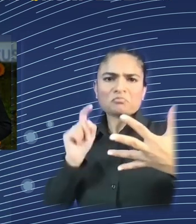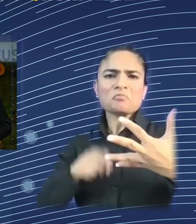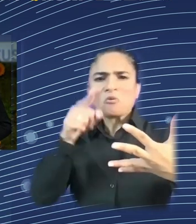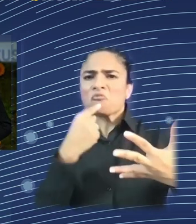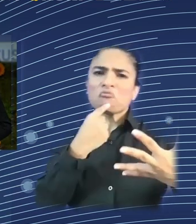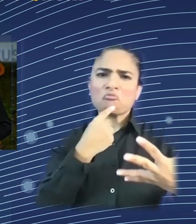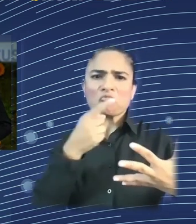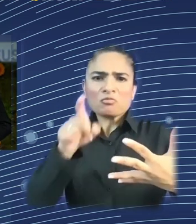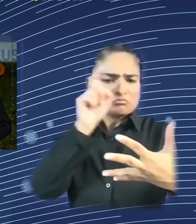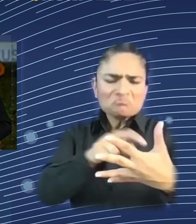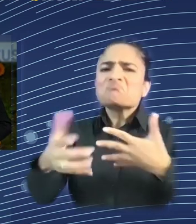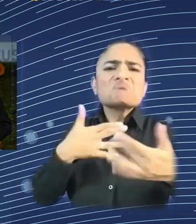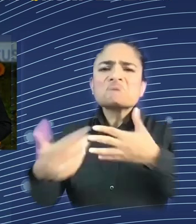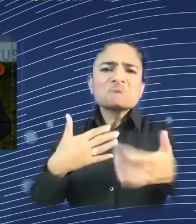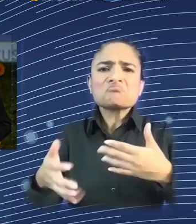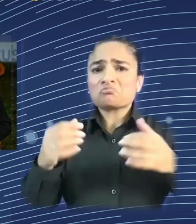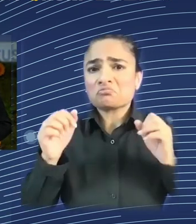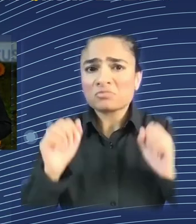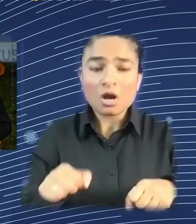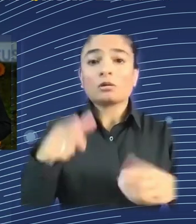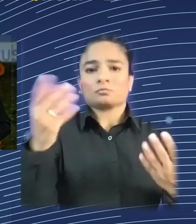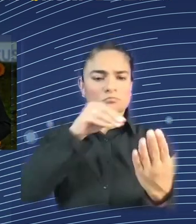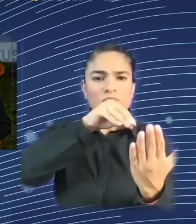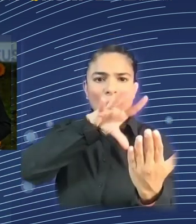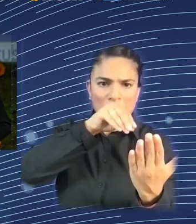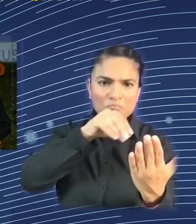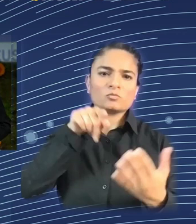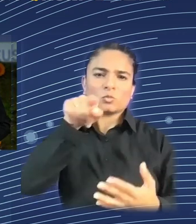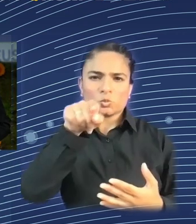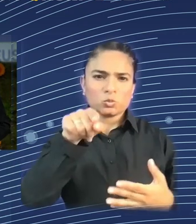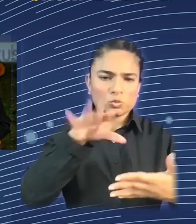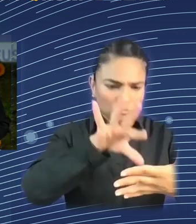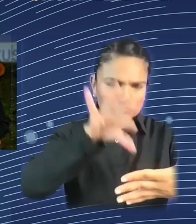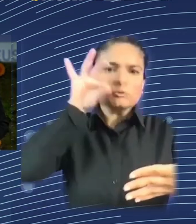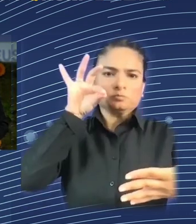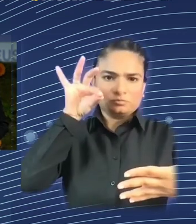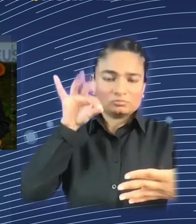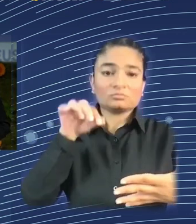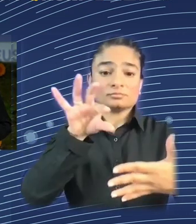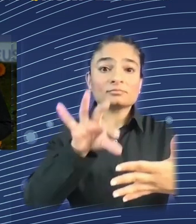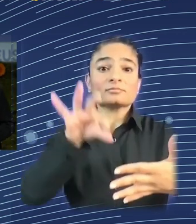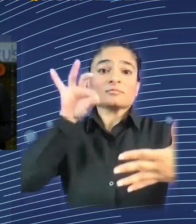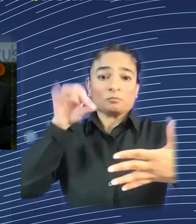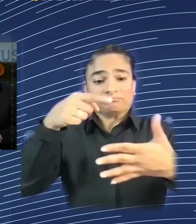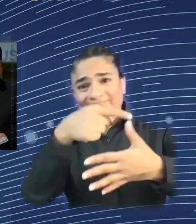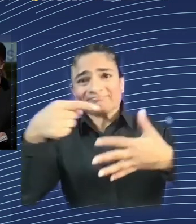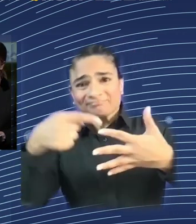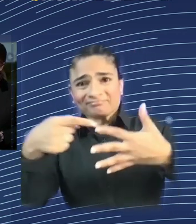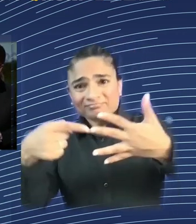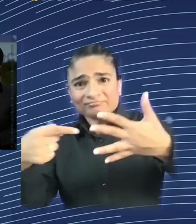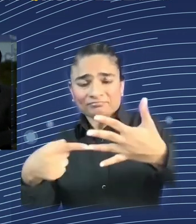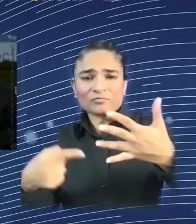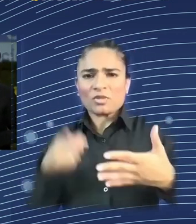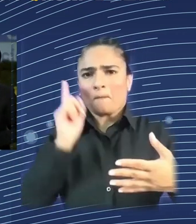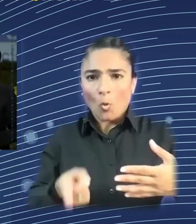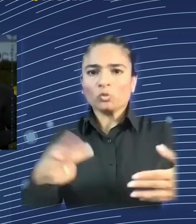you've got to use the hashtag EESRF23. You can also see it on the screen and check your badge and the back of it